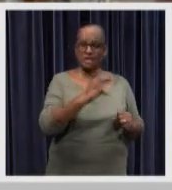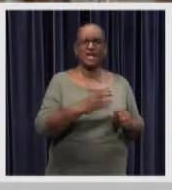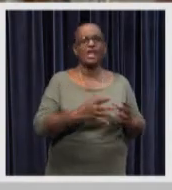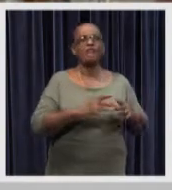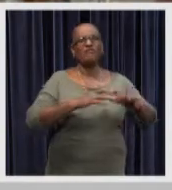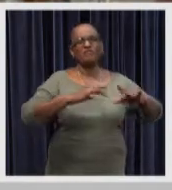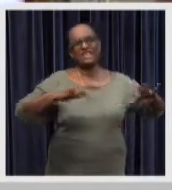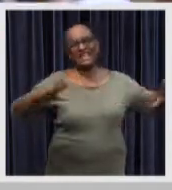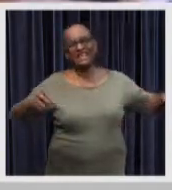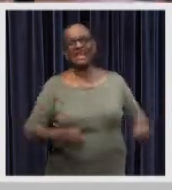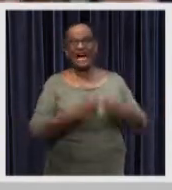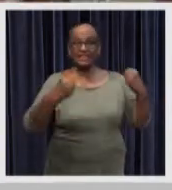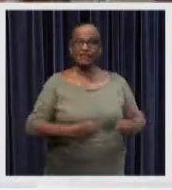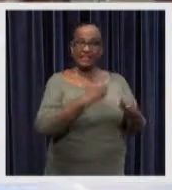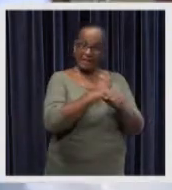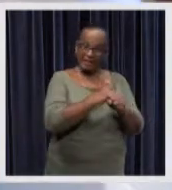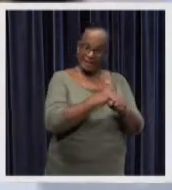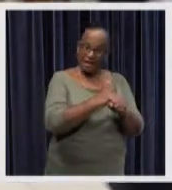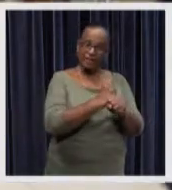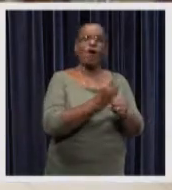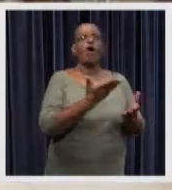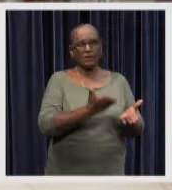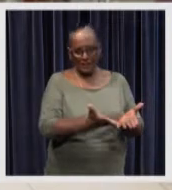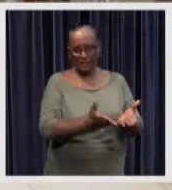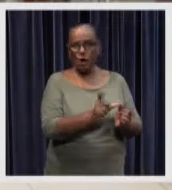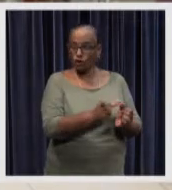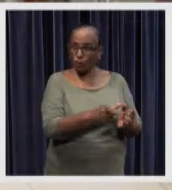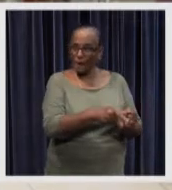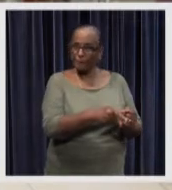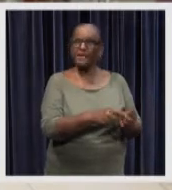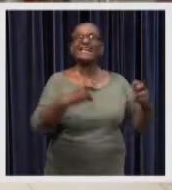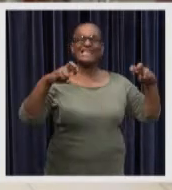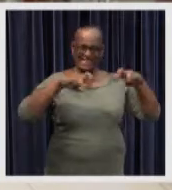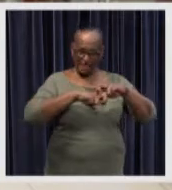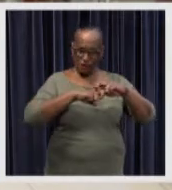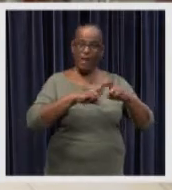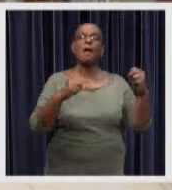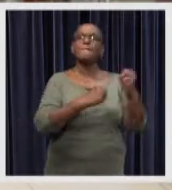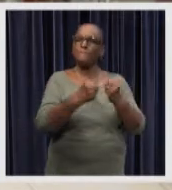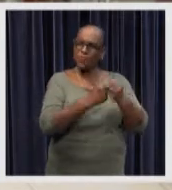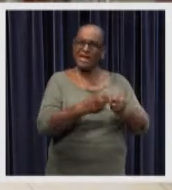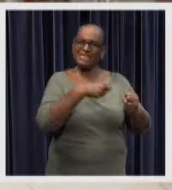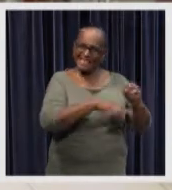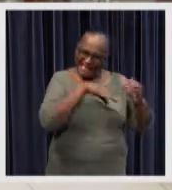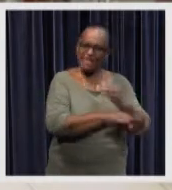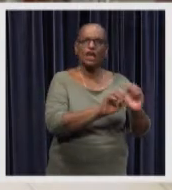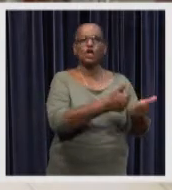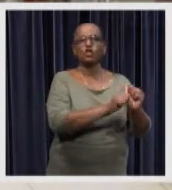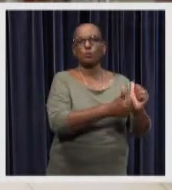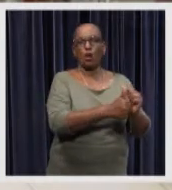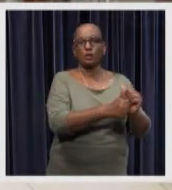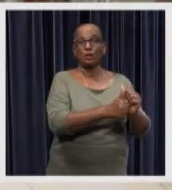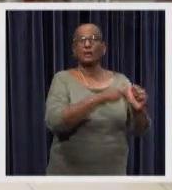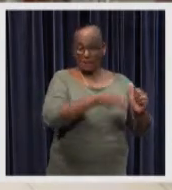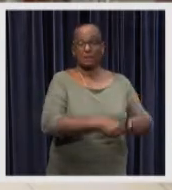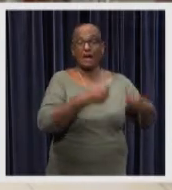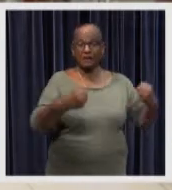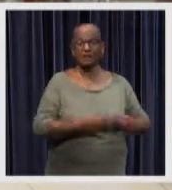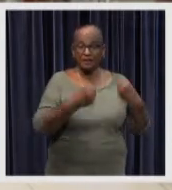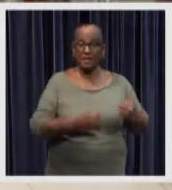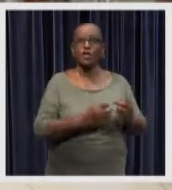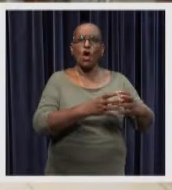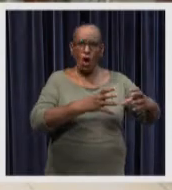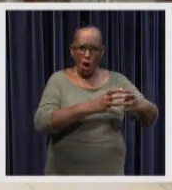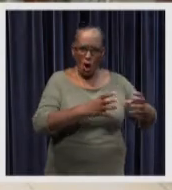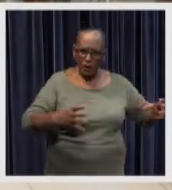the topic sexual molest in sports organizations and athletes made their voices heard during